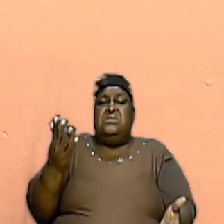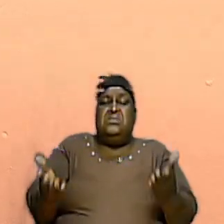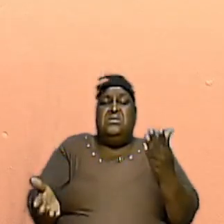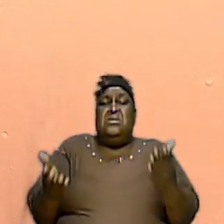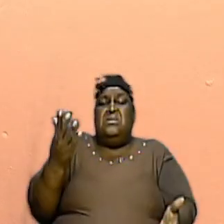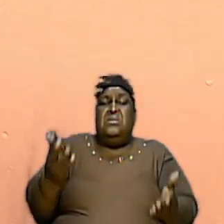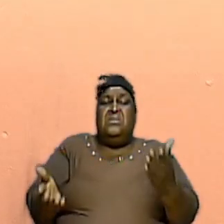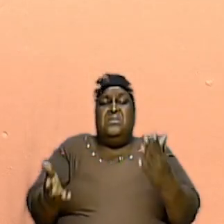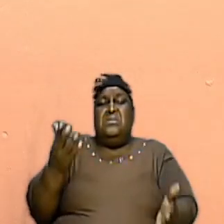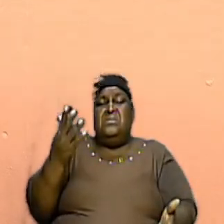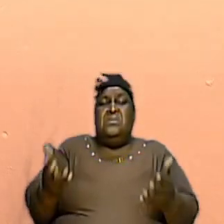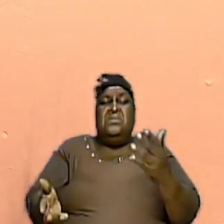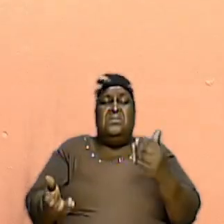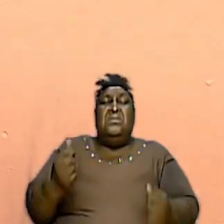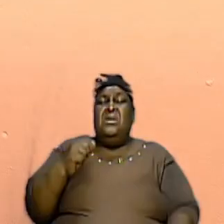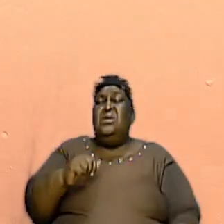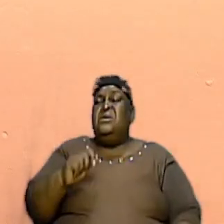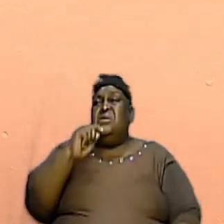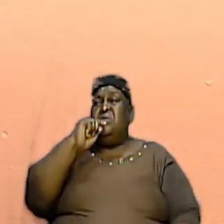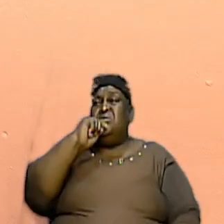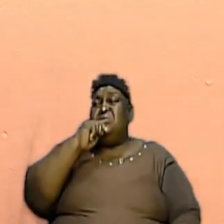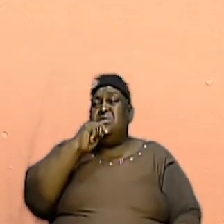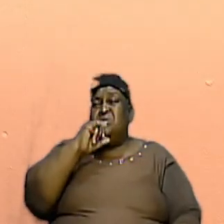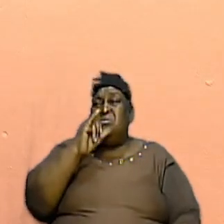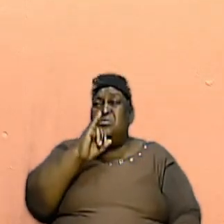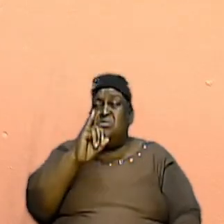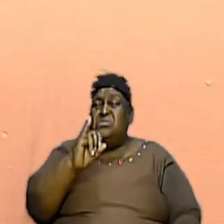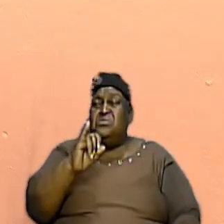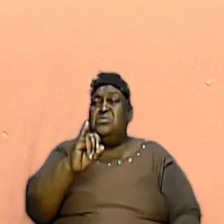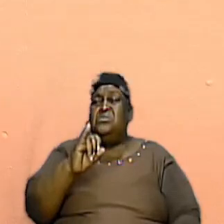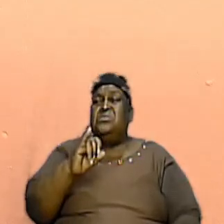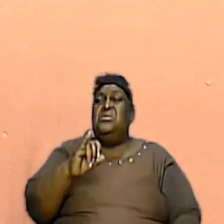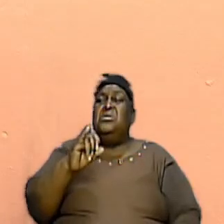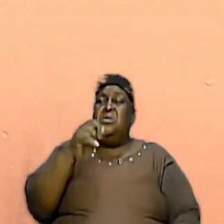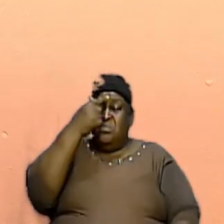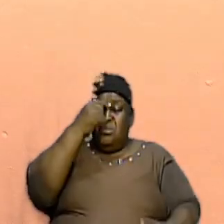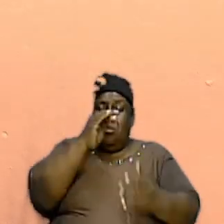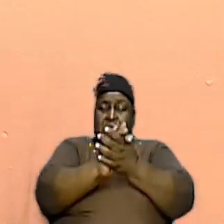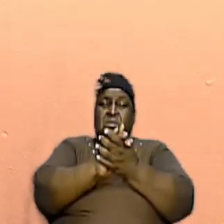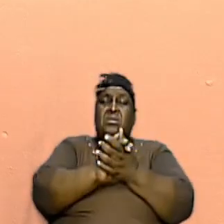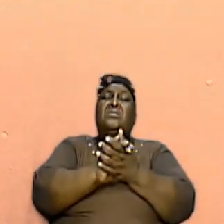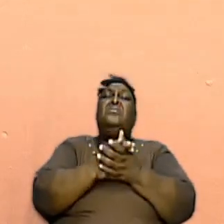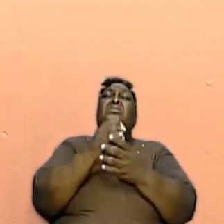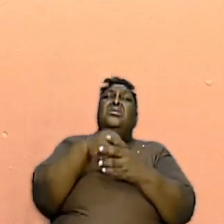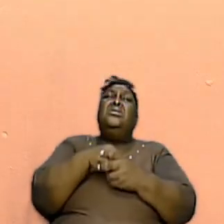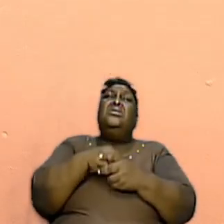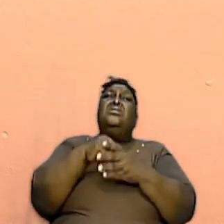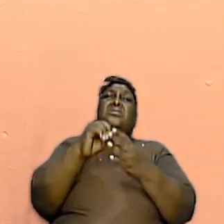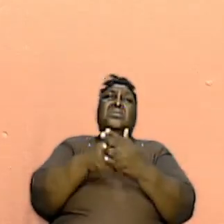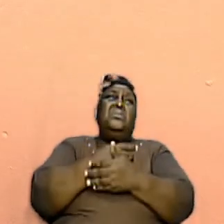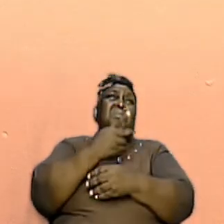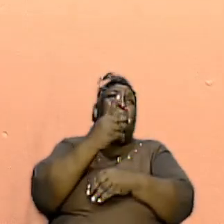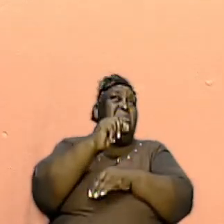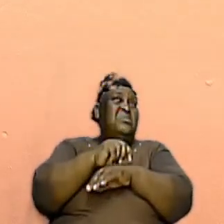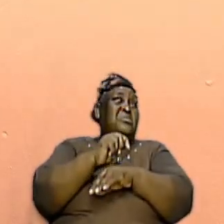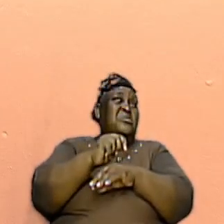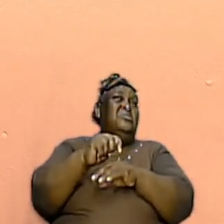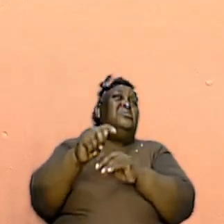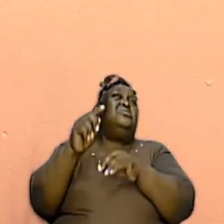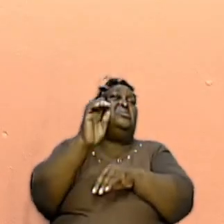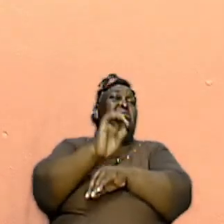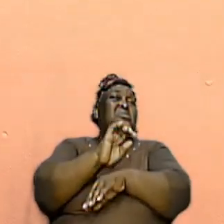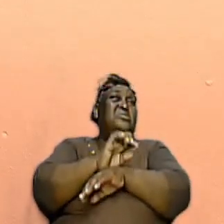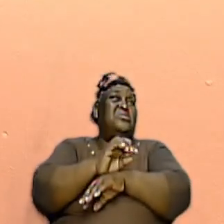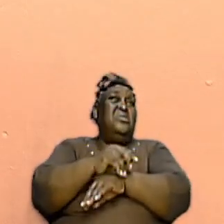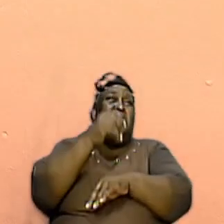of false security to believe that in the New Testament church God is always going to be quiet and God